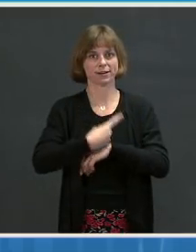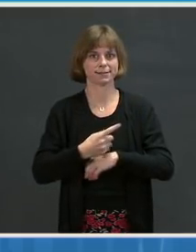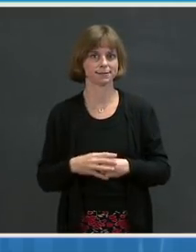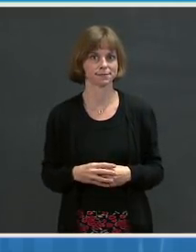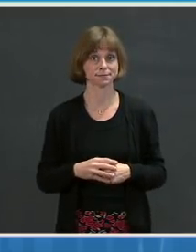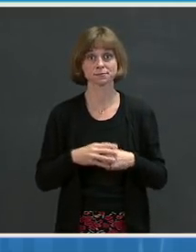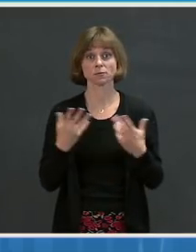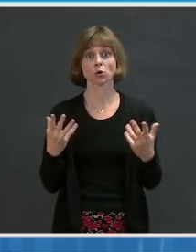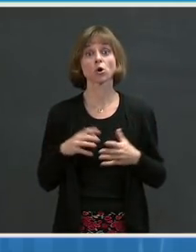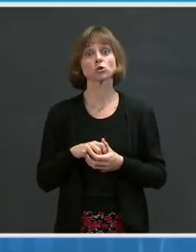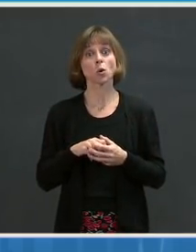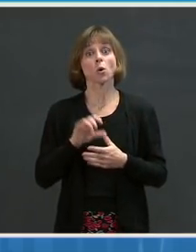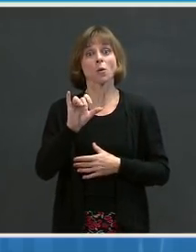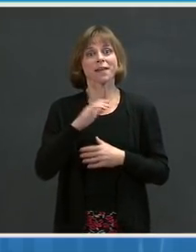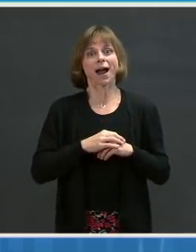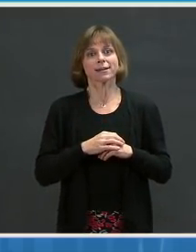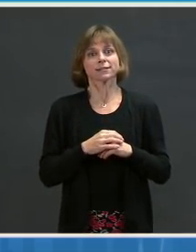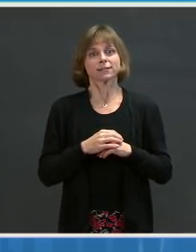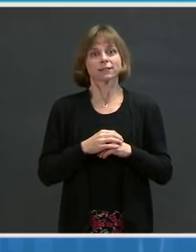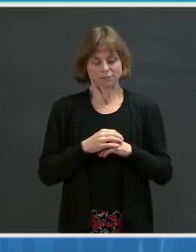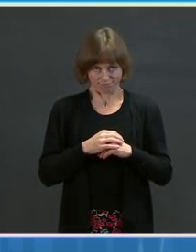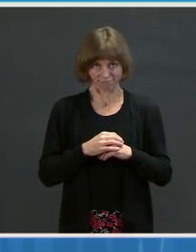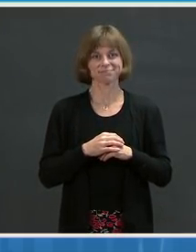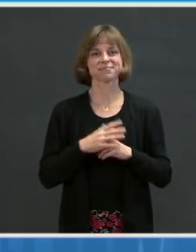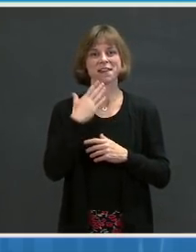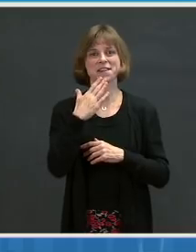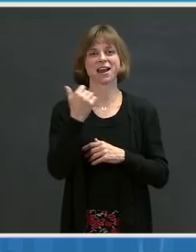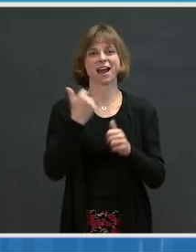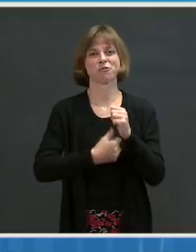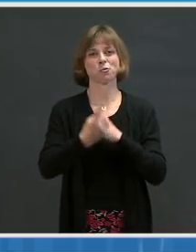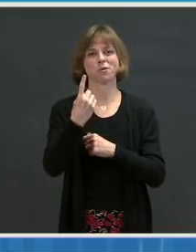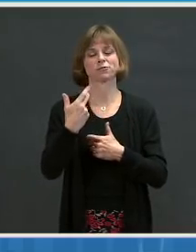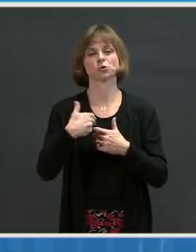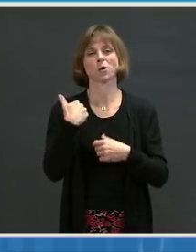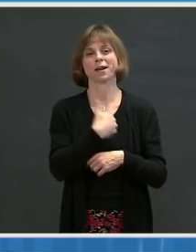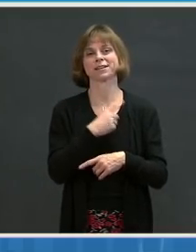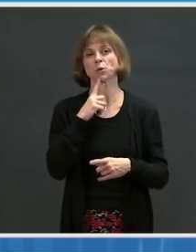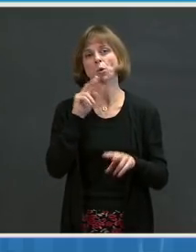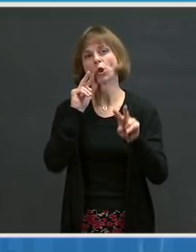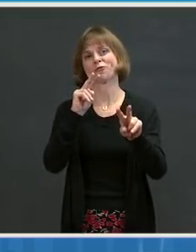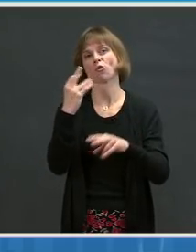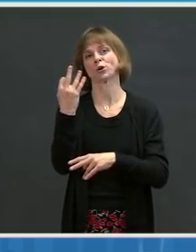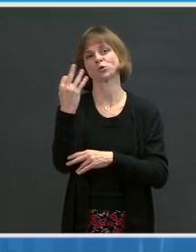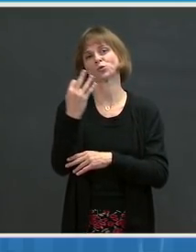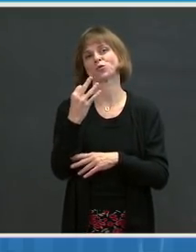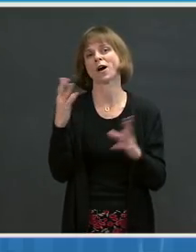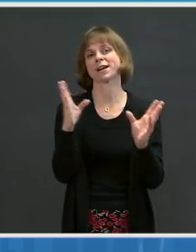So with that, I just want to thank everybody for joining. And we look forward to Friday's session. Thank you.